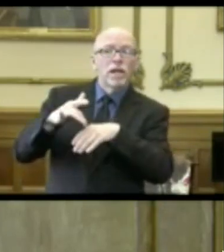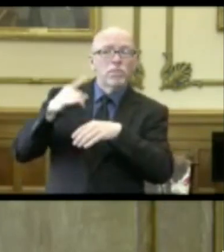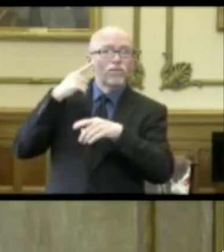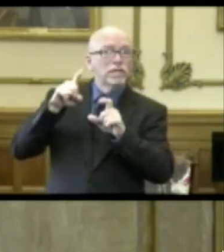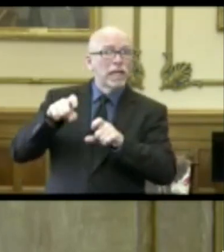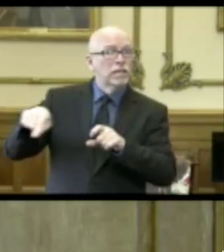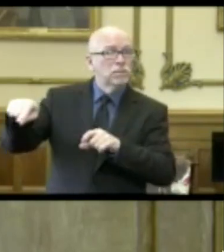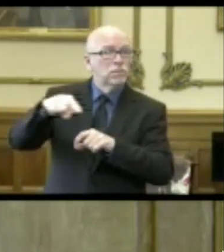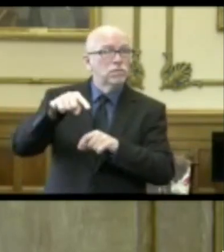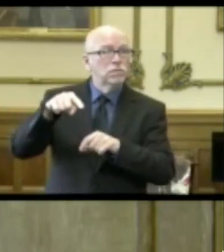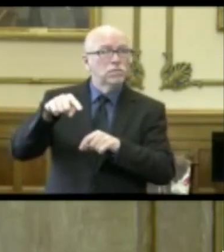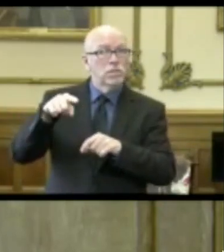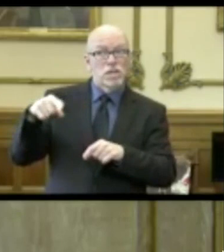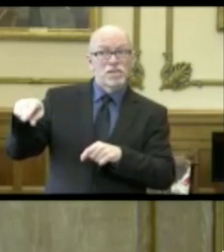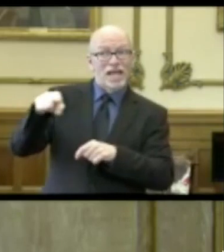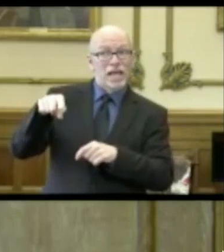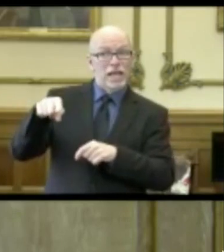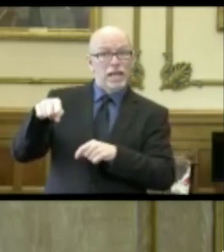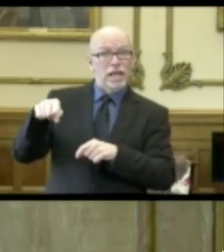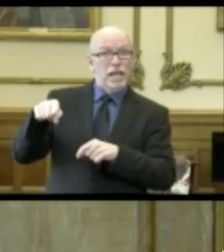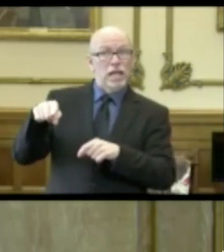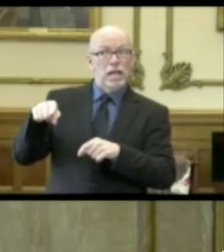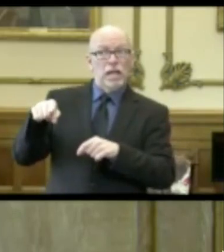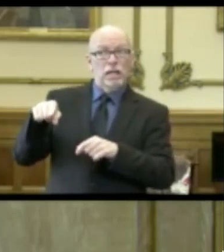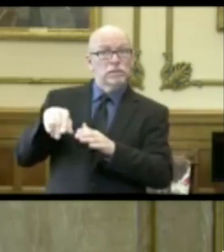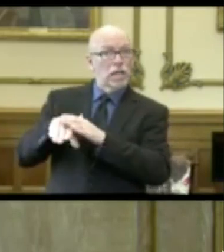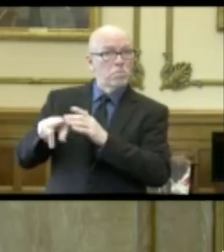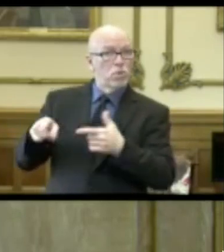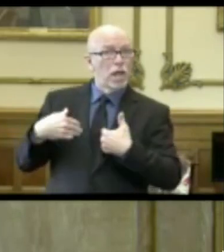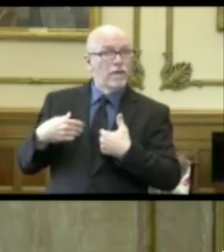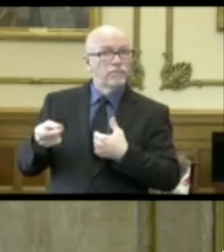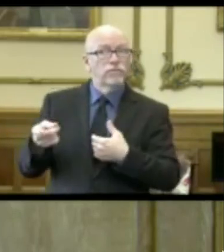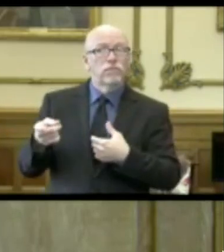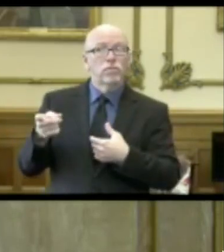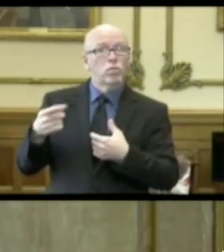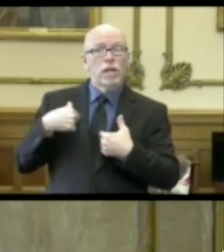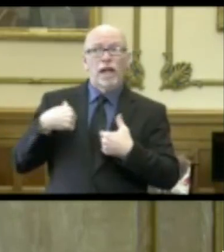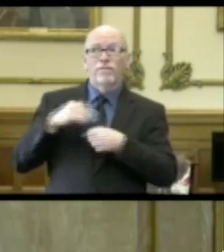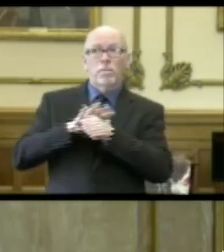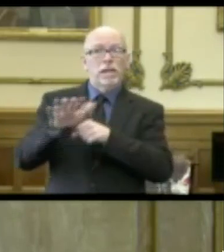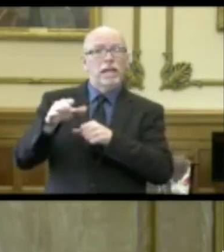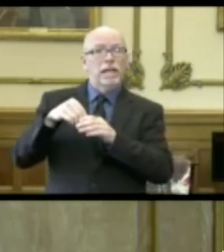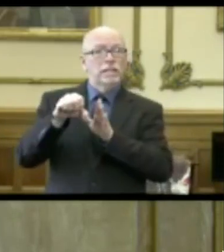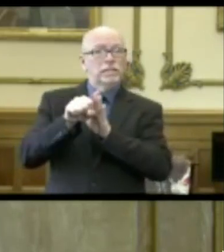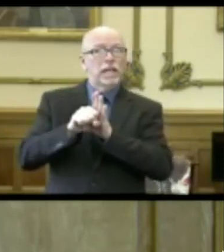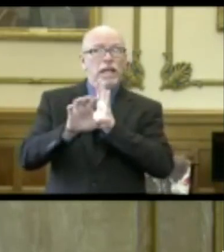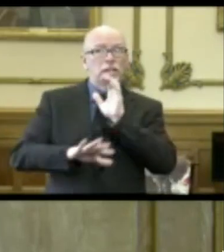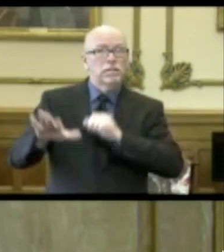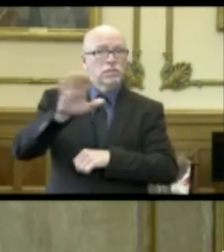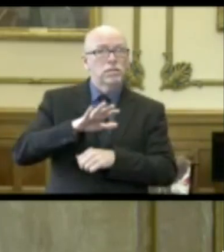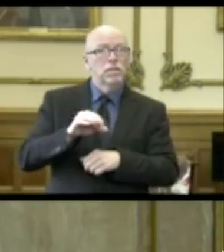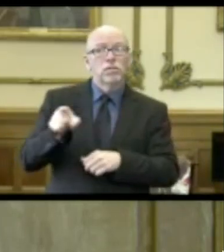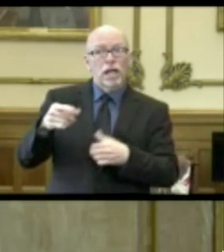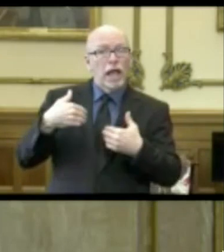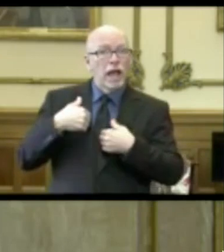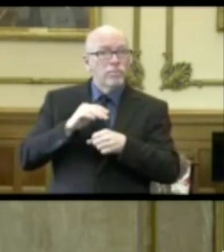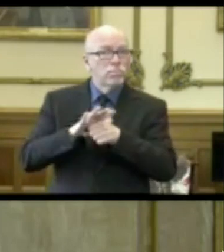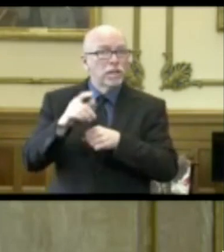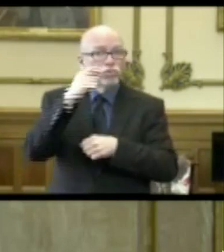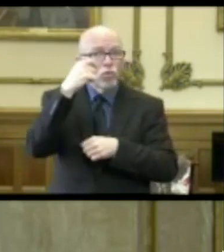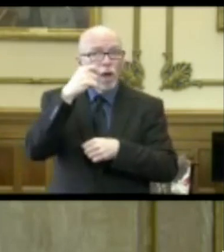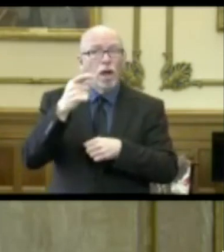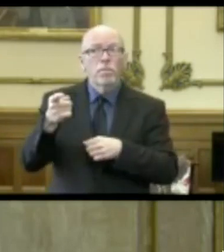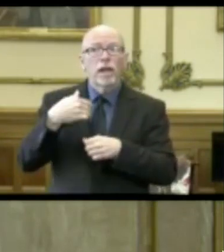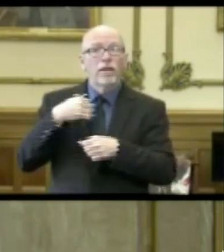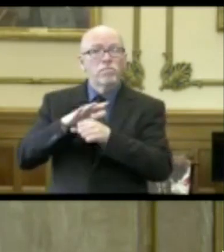test for individuals, are they accessible? Do we have them all over the state? And do they have the swabs and the